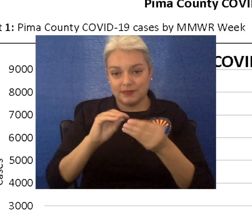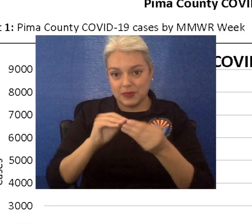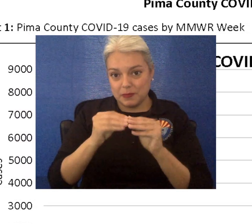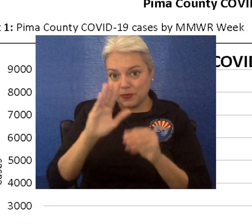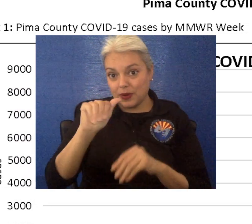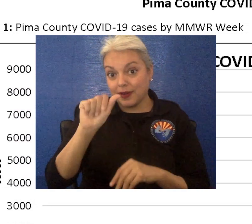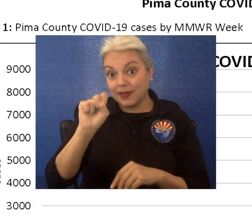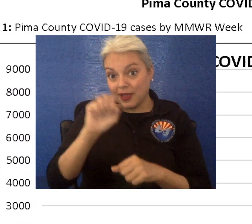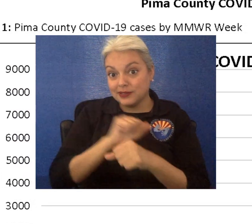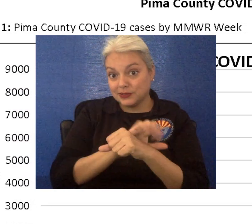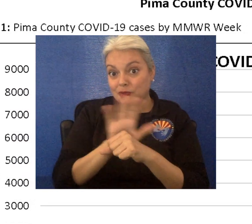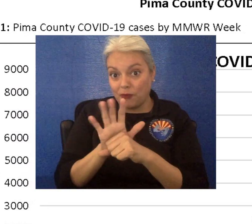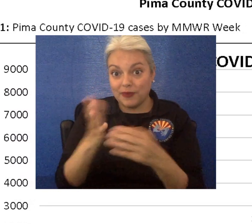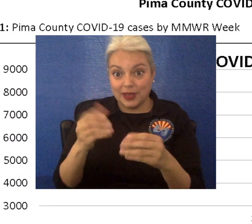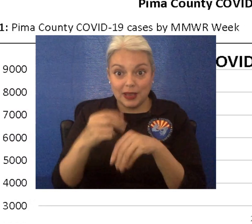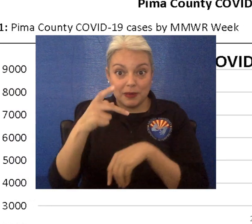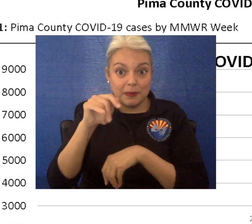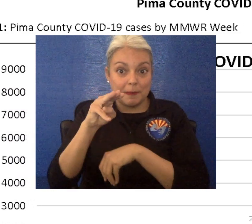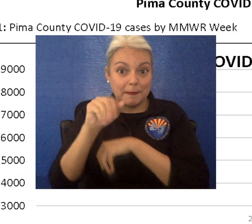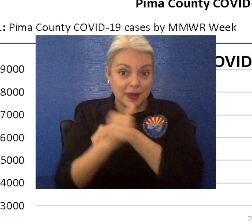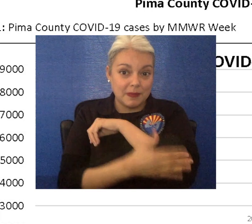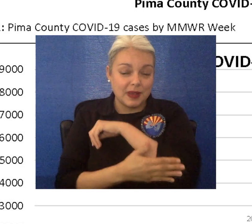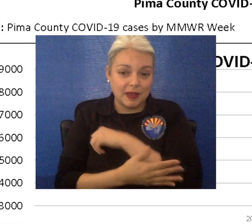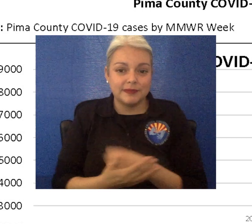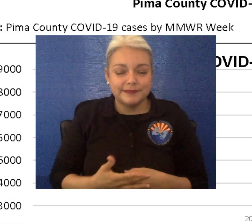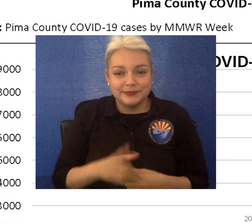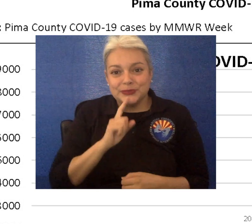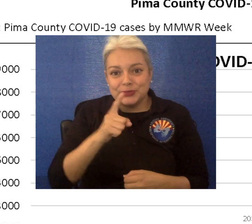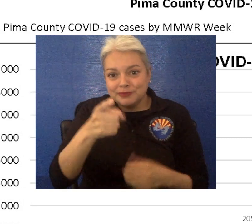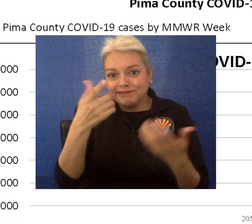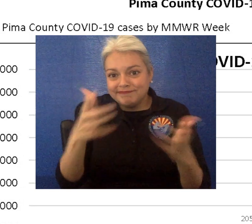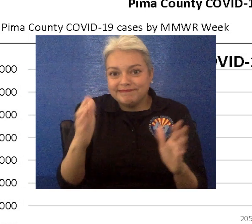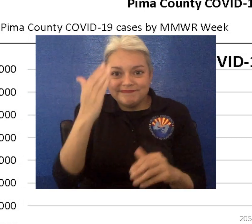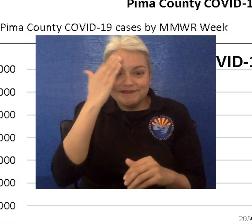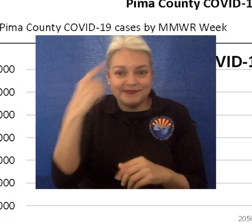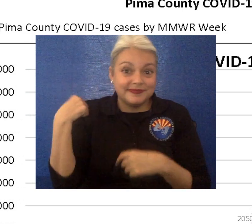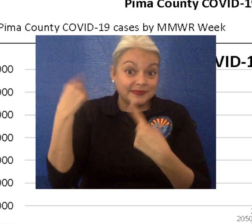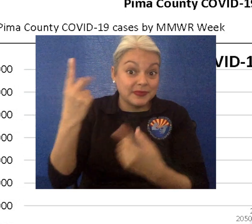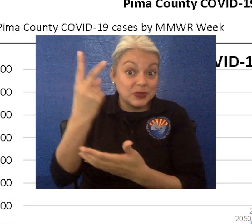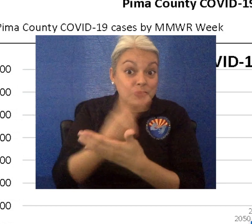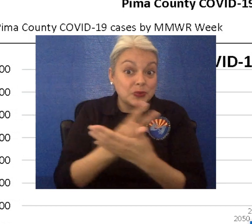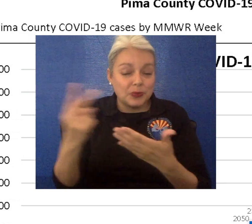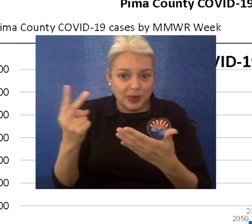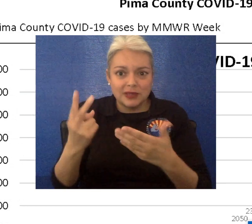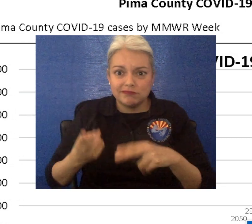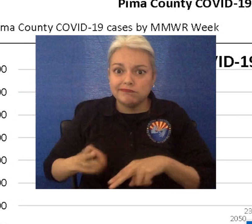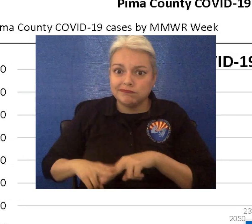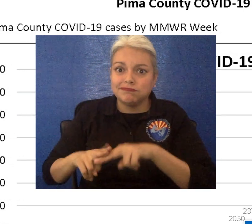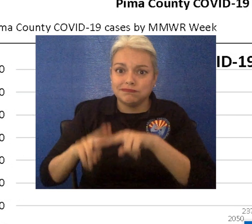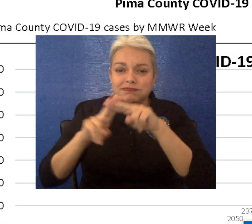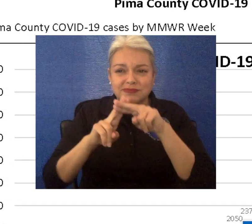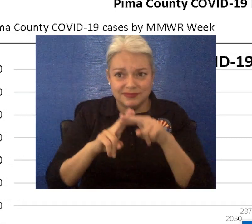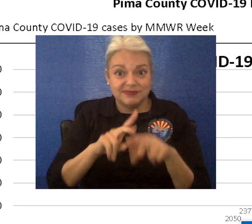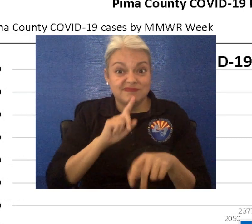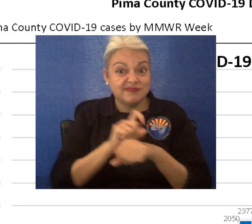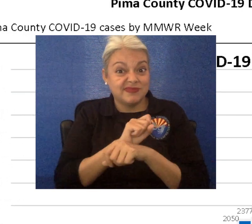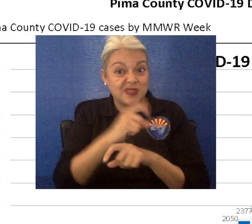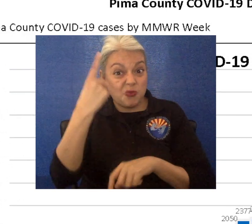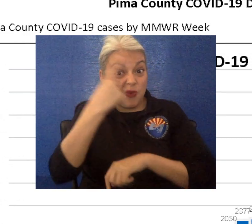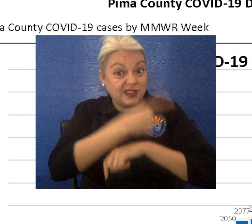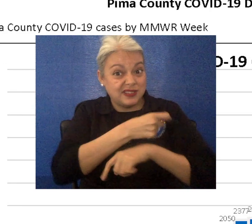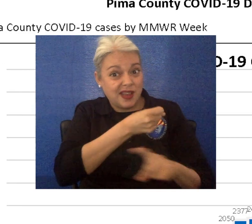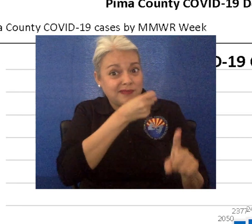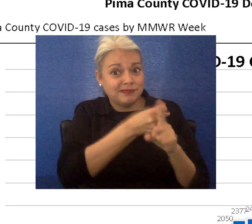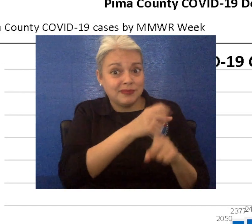county. I'm sure you're aware that over the past two weeks, we've had an increasing number of cases. At one point, we had over 2,000 cases